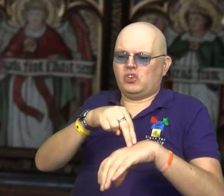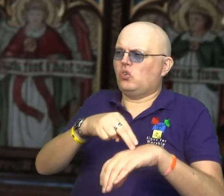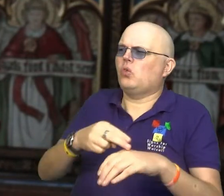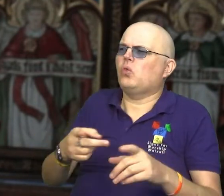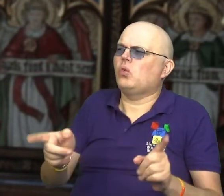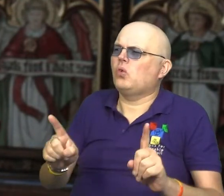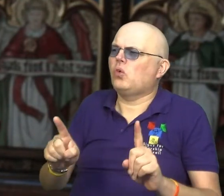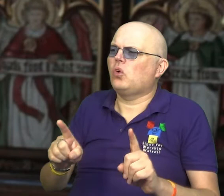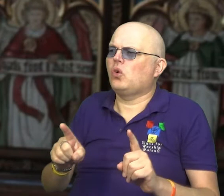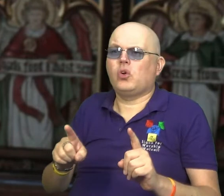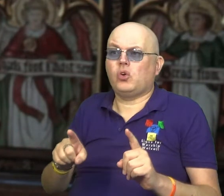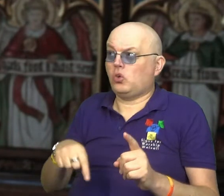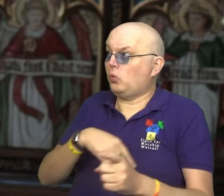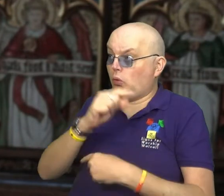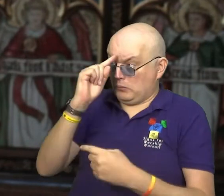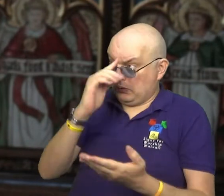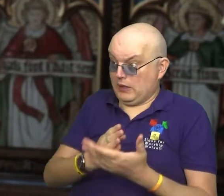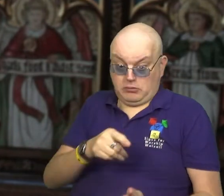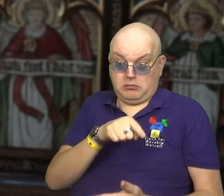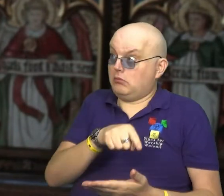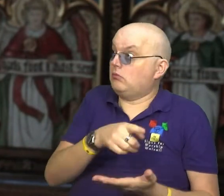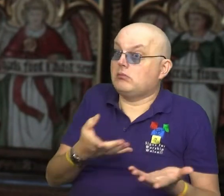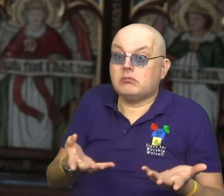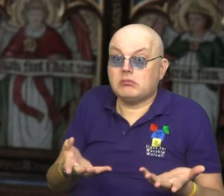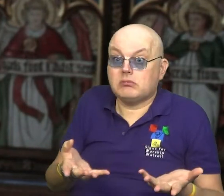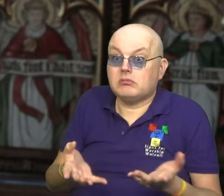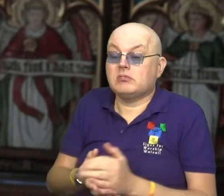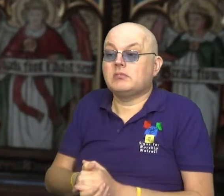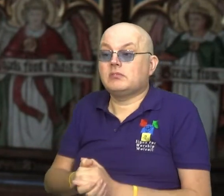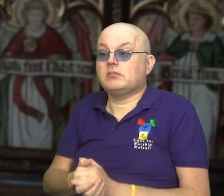straight question, did we believe in the resurrection?